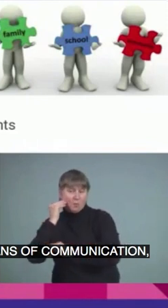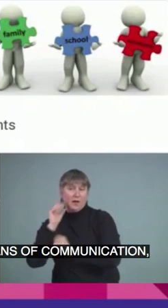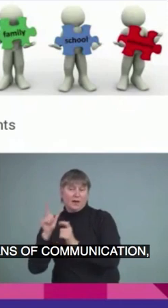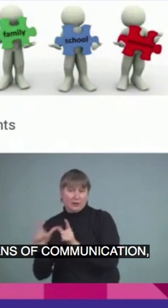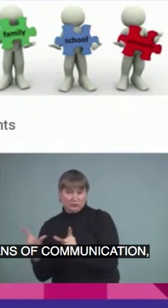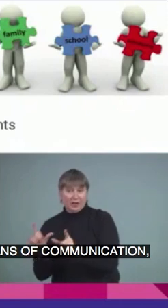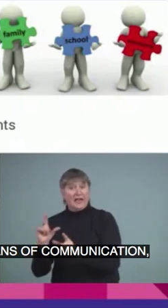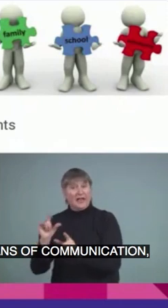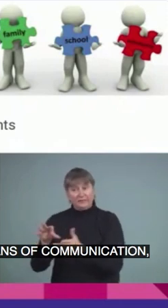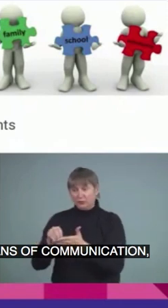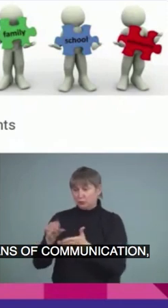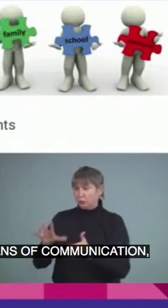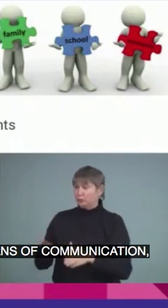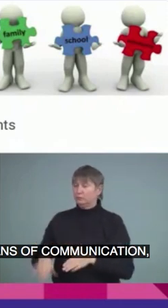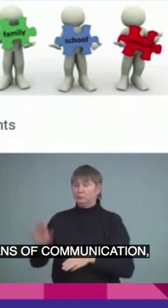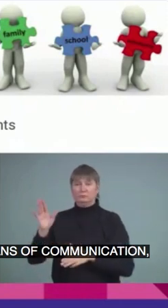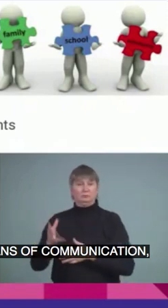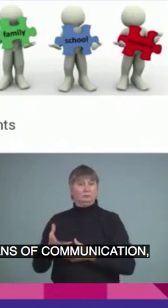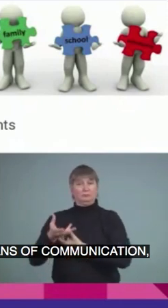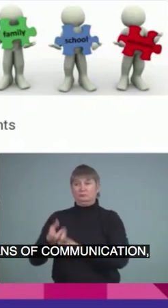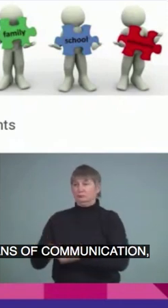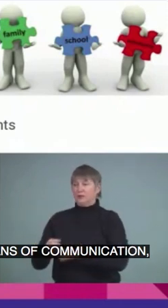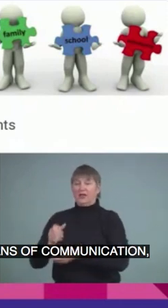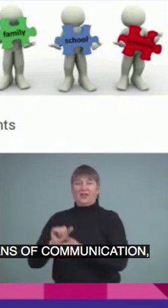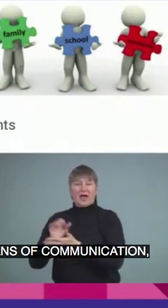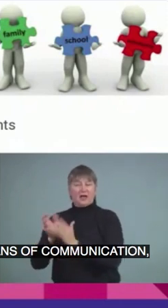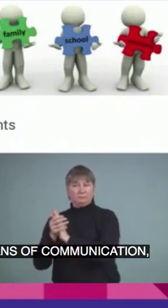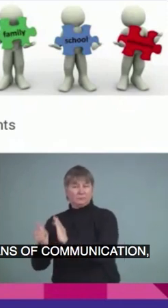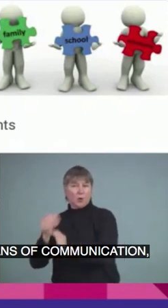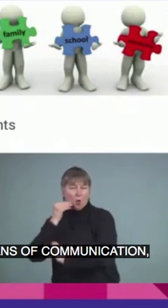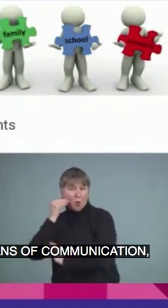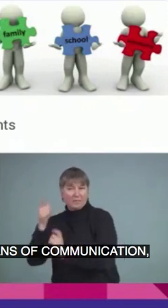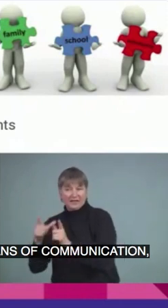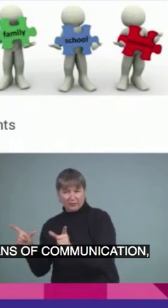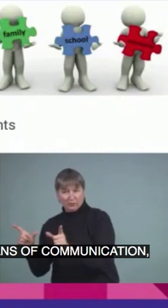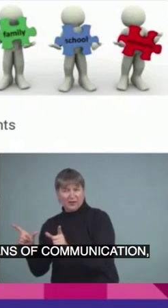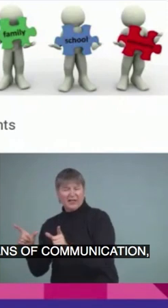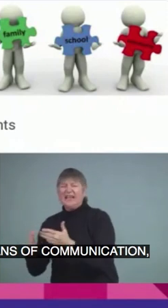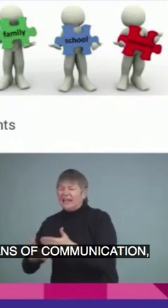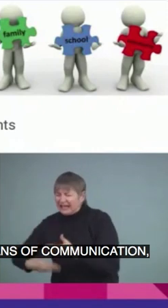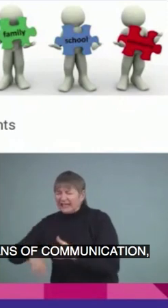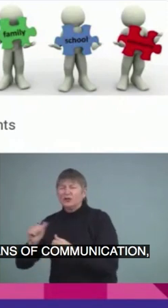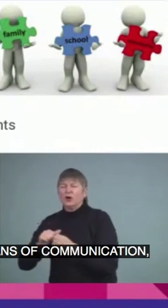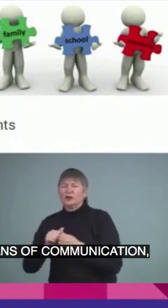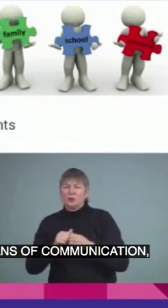that foundational home language, it is easier for them to build subsequent languages.